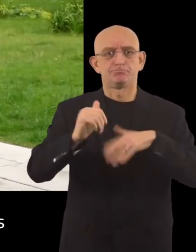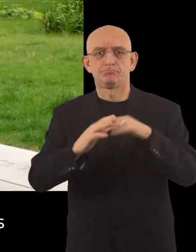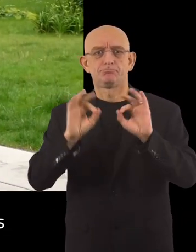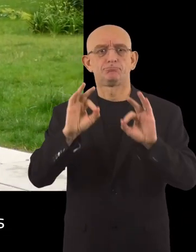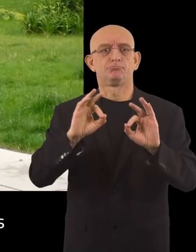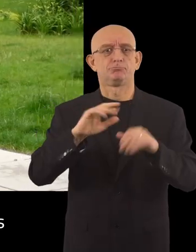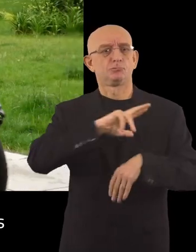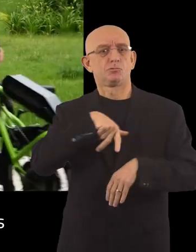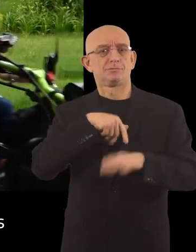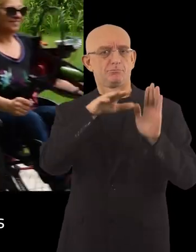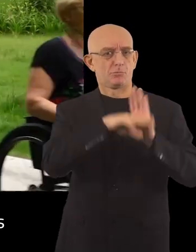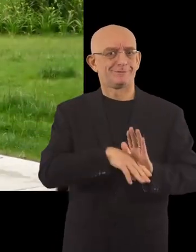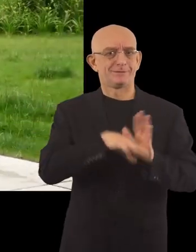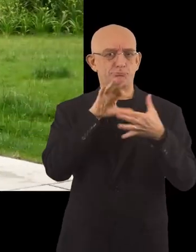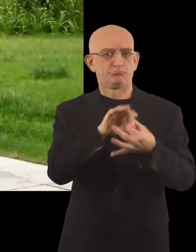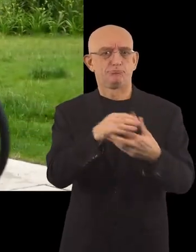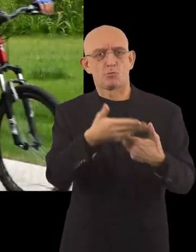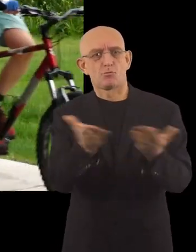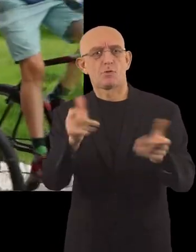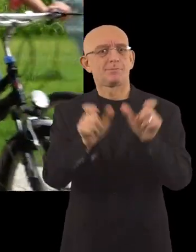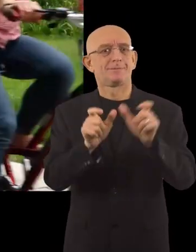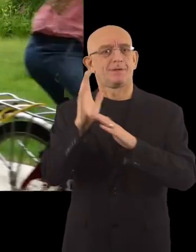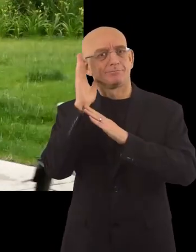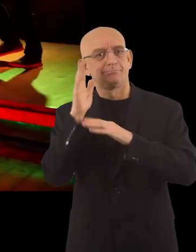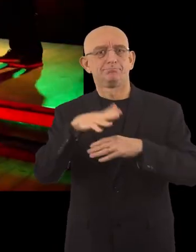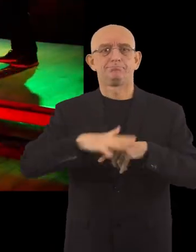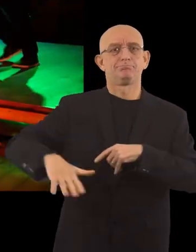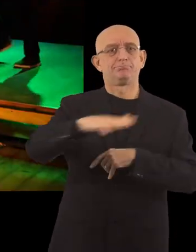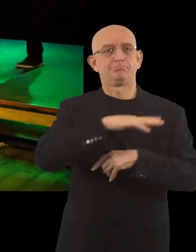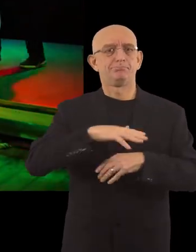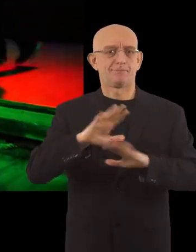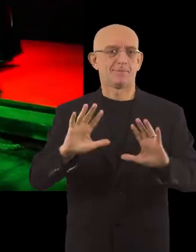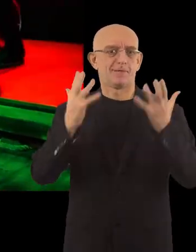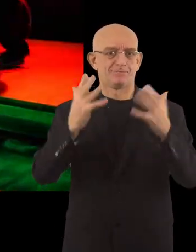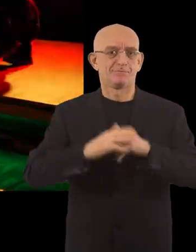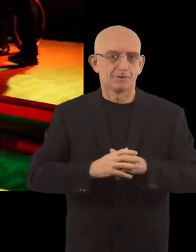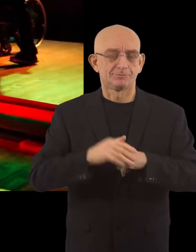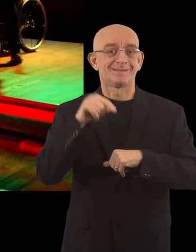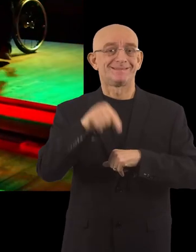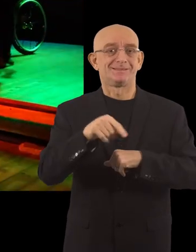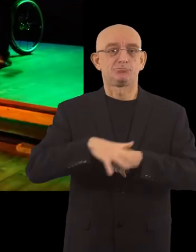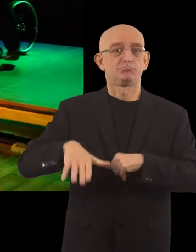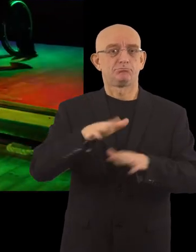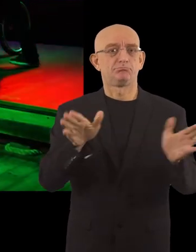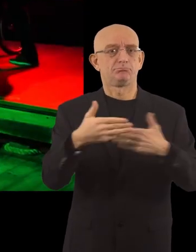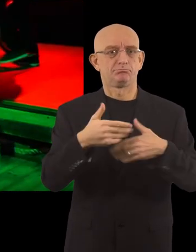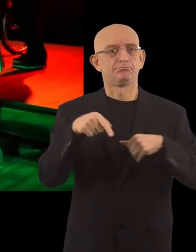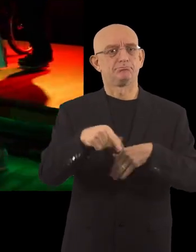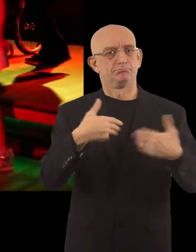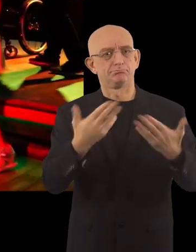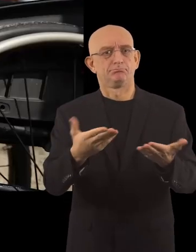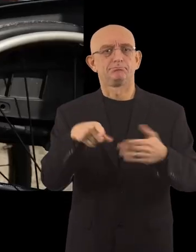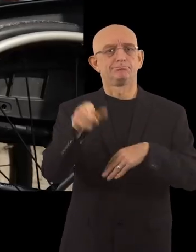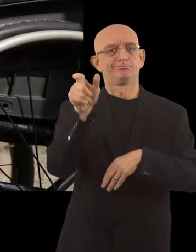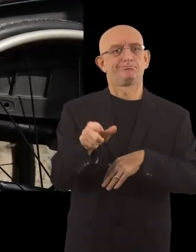policy that considers the needs of all of its residents. Over the years, an Office for Persons with Disabilities has been set